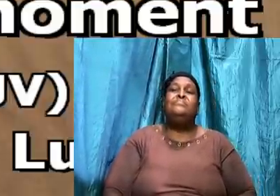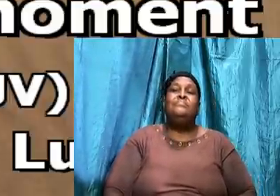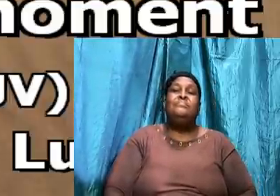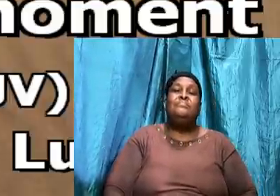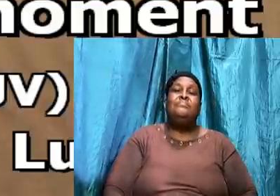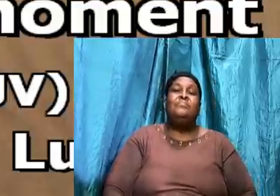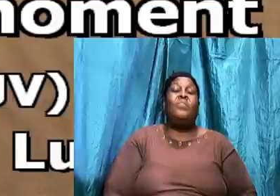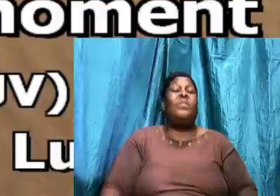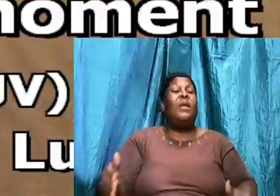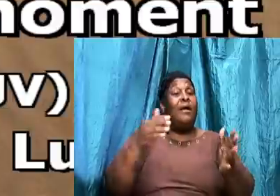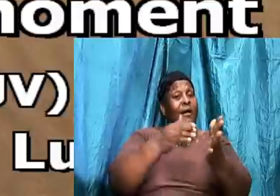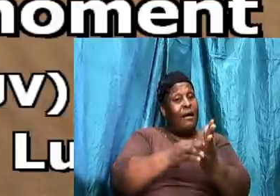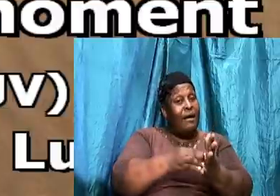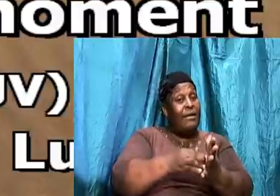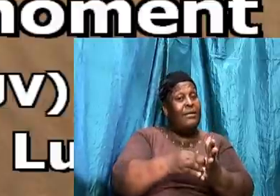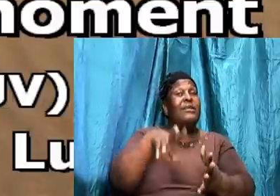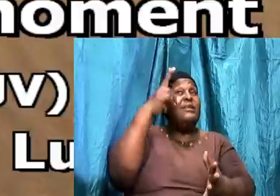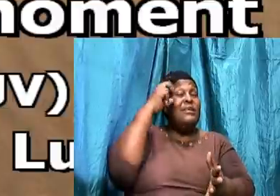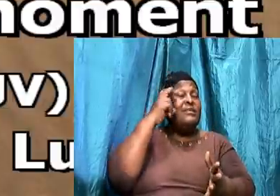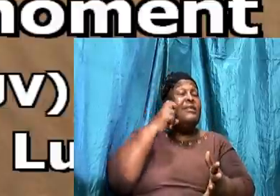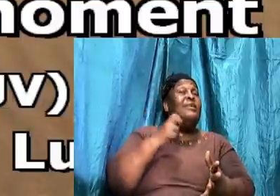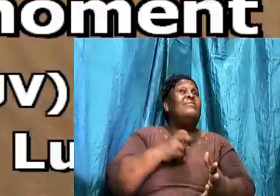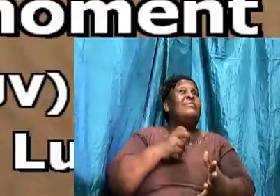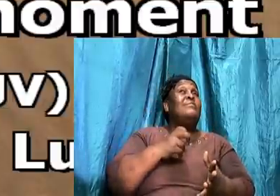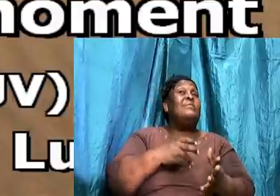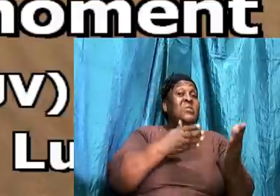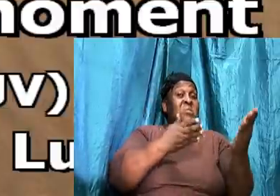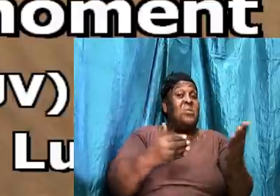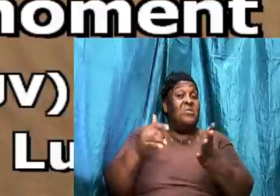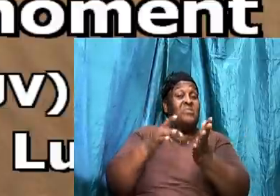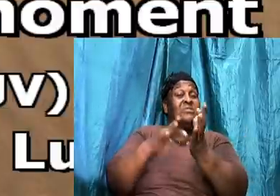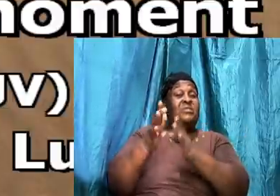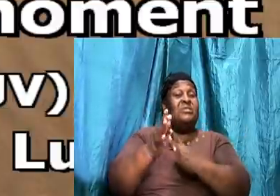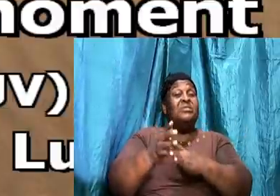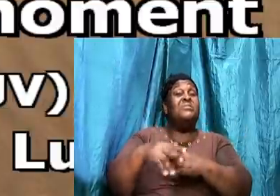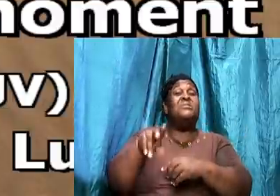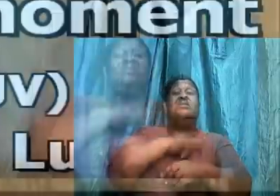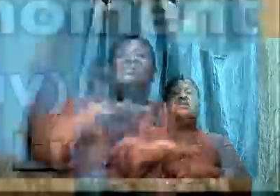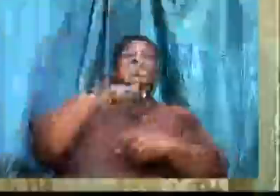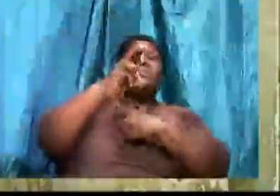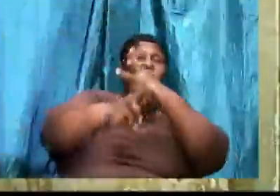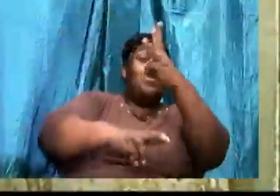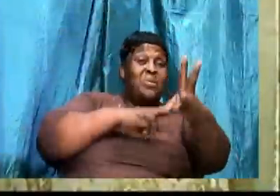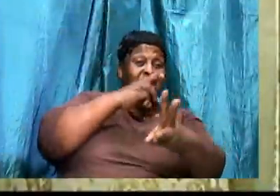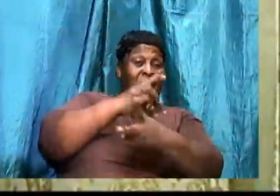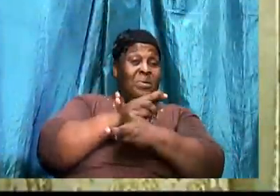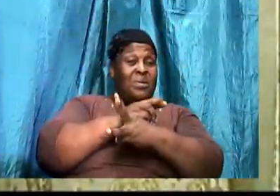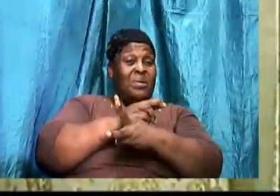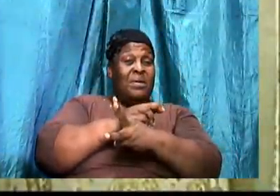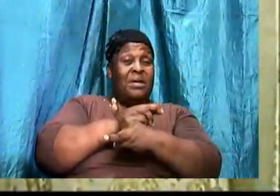Again he taketh him up into the kingdoms of the world. And the glory of them.